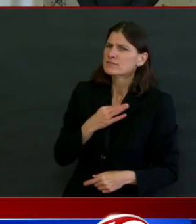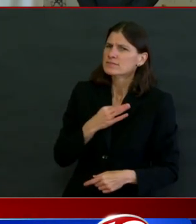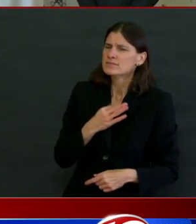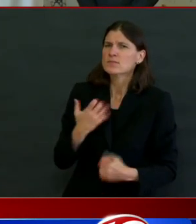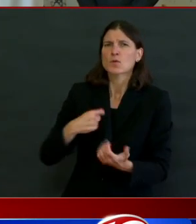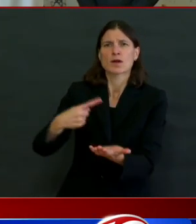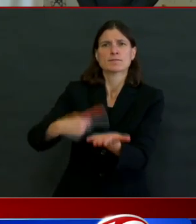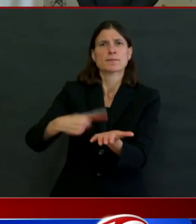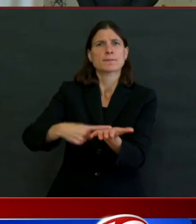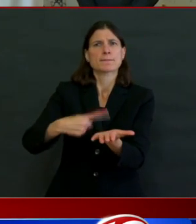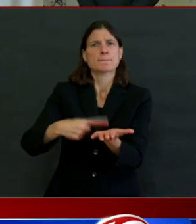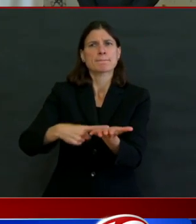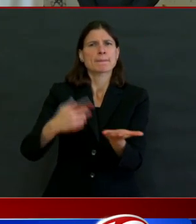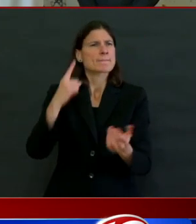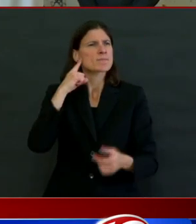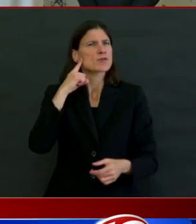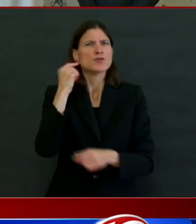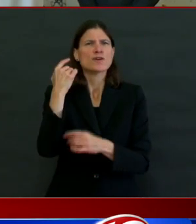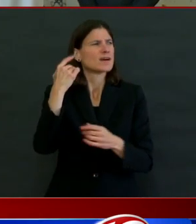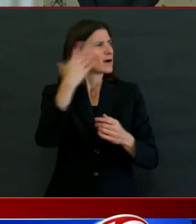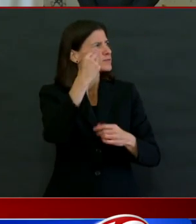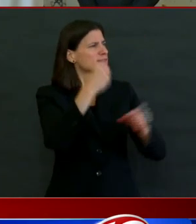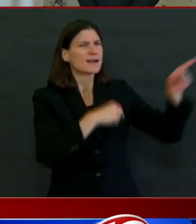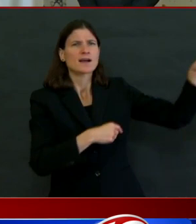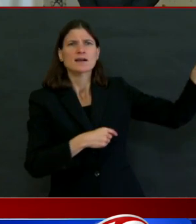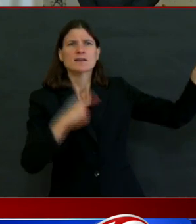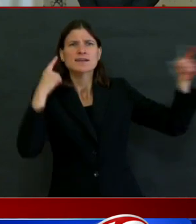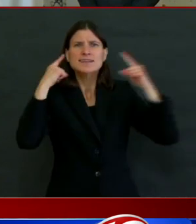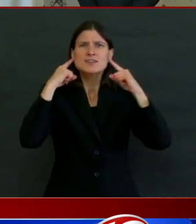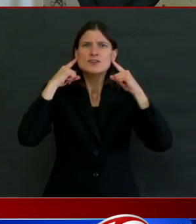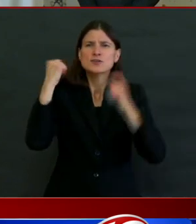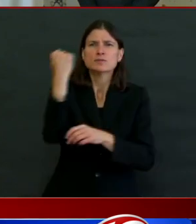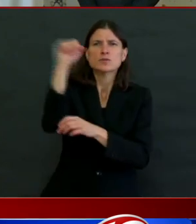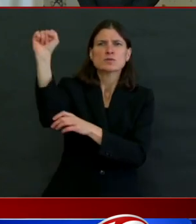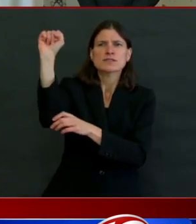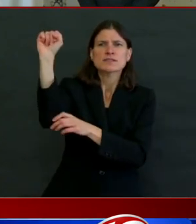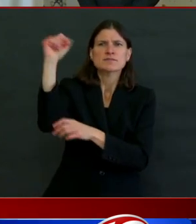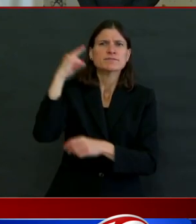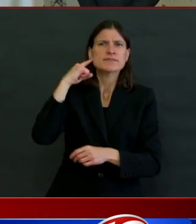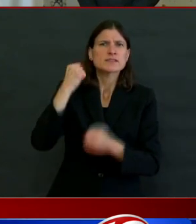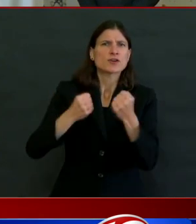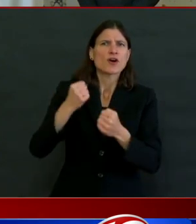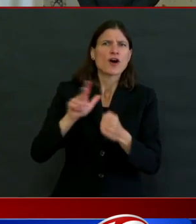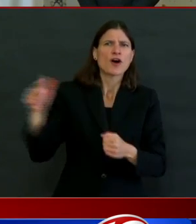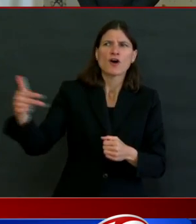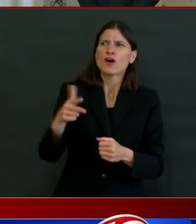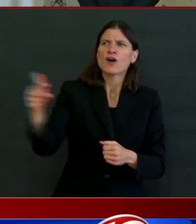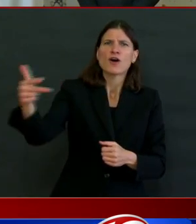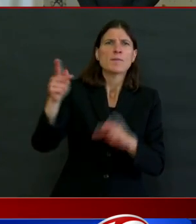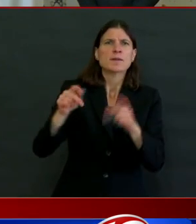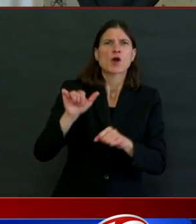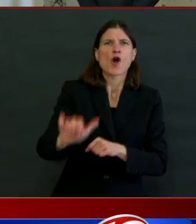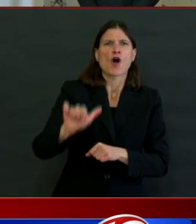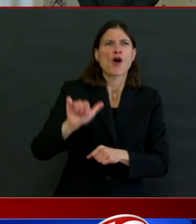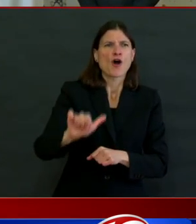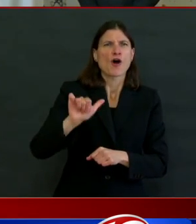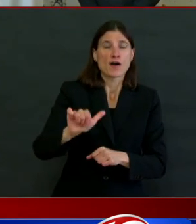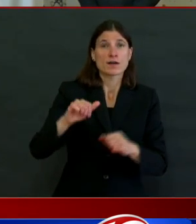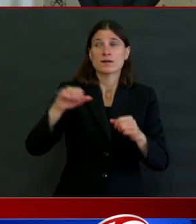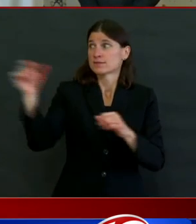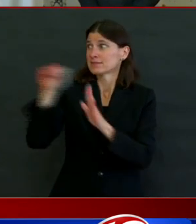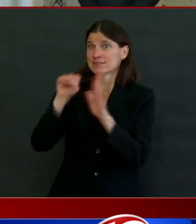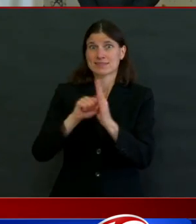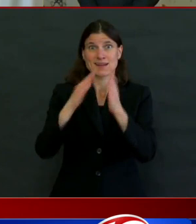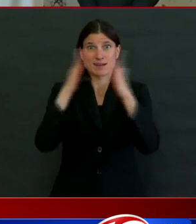Never Again Action, 52 people were released from the ACI. Over 100 people were honking outside the Statehouse calling on you, Governor,